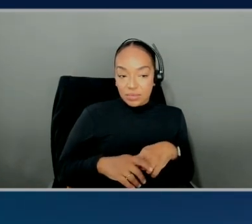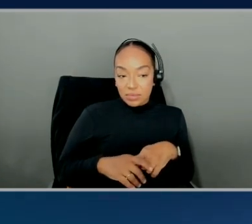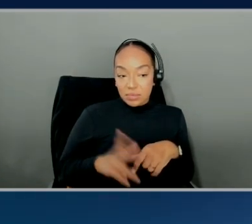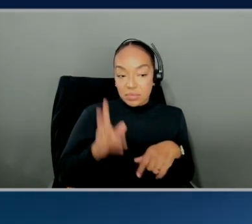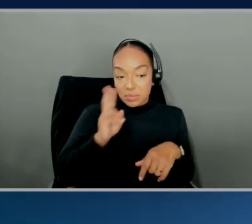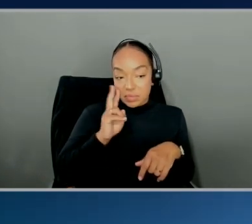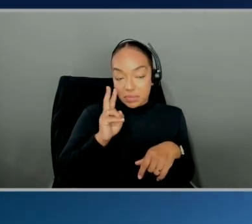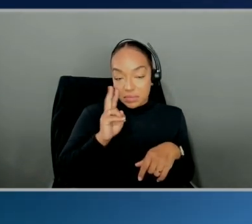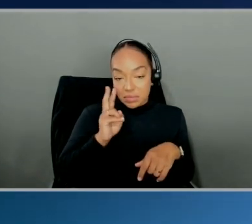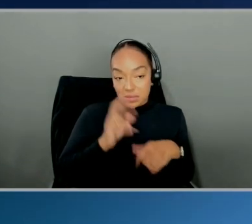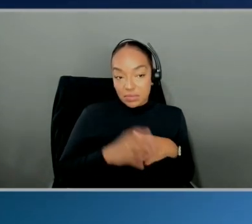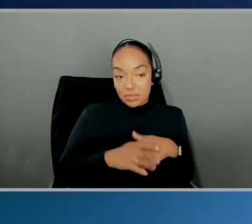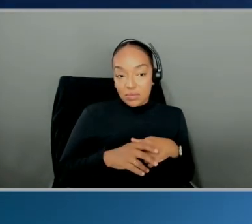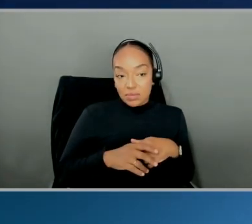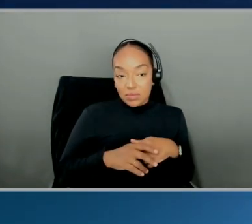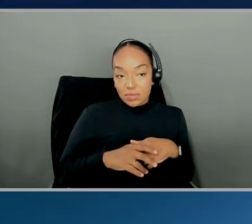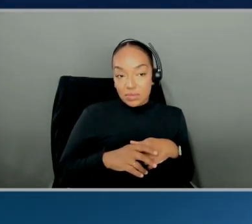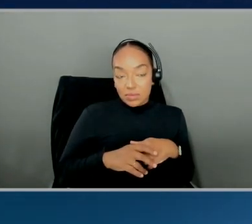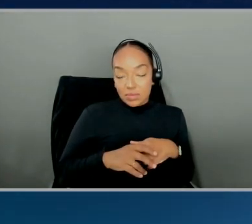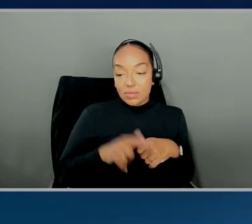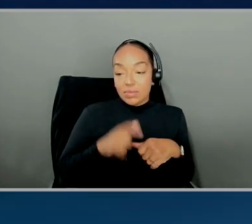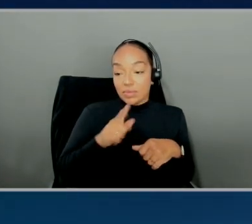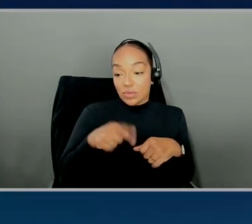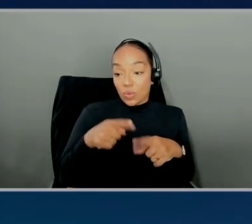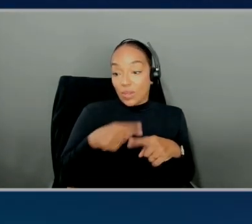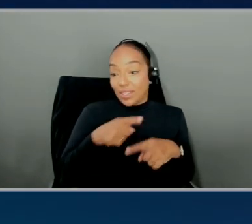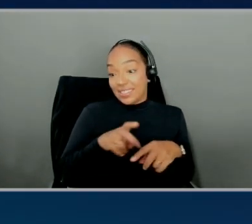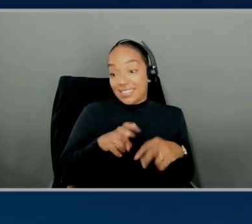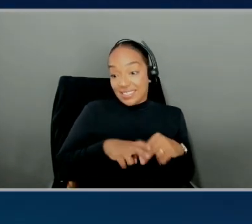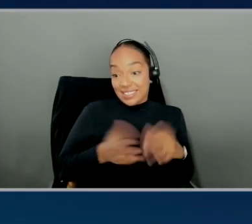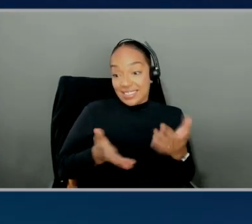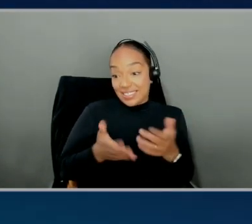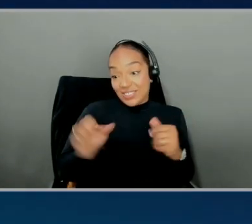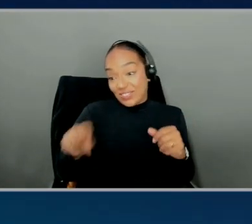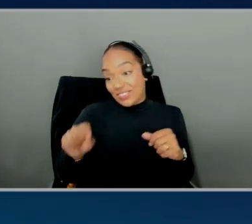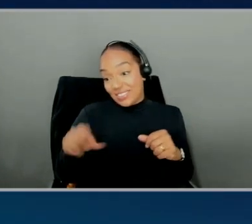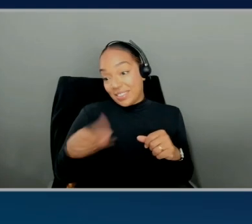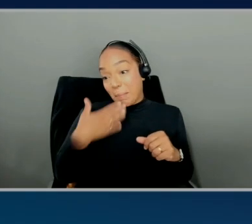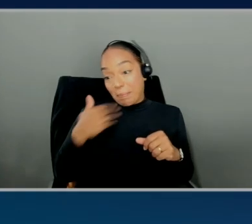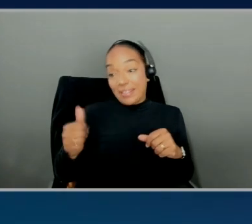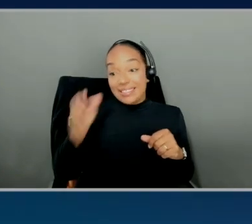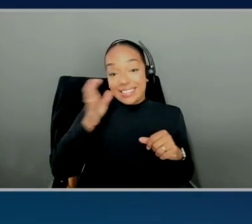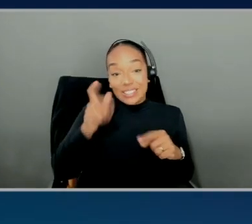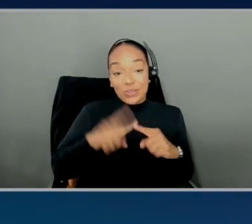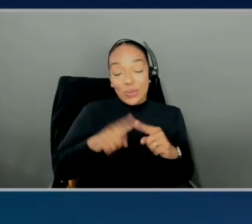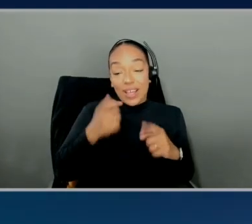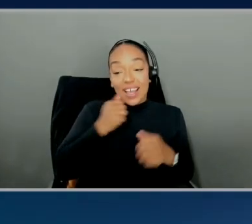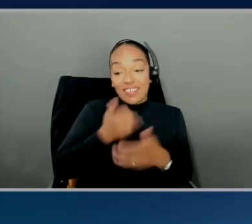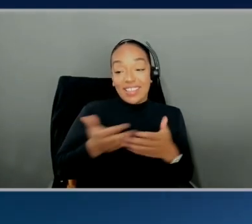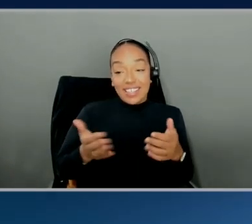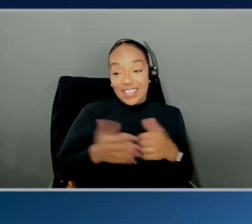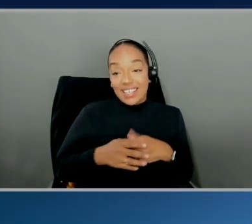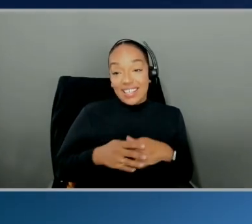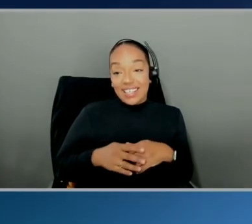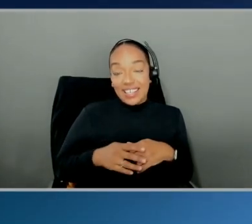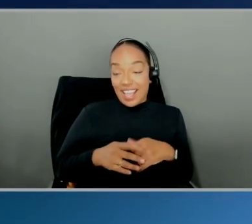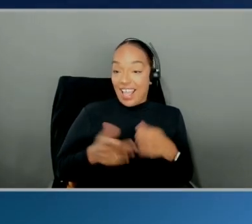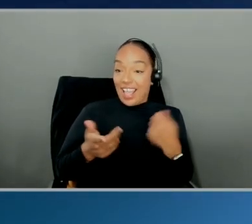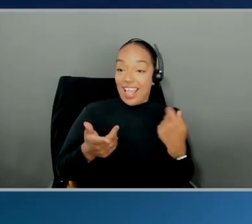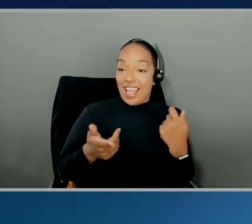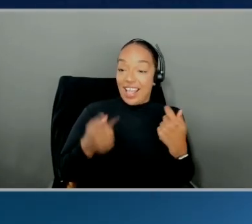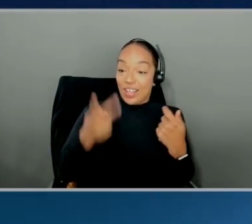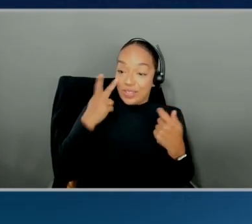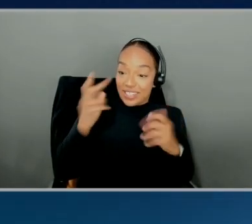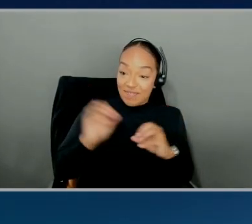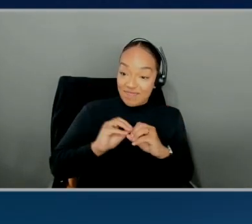it? It is when they're sitting right here under the desk listening to everything they're saying. right. Store it. Oh, hey. Got it. And the fireworks.